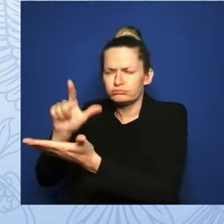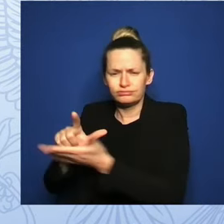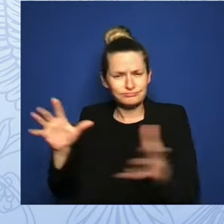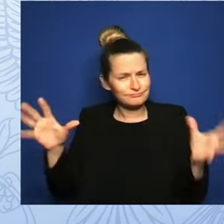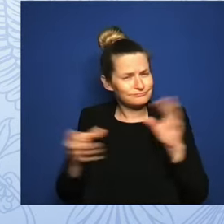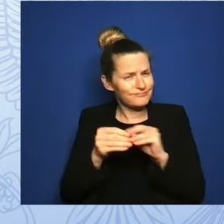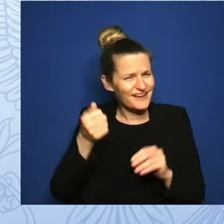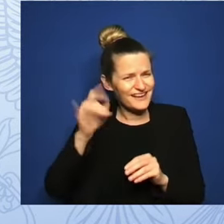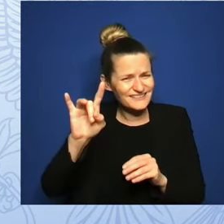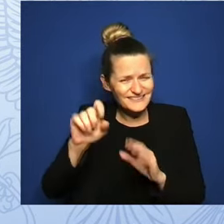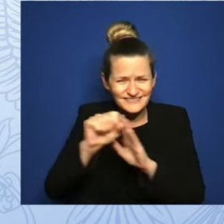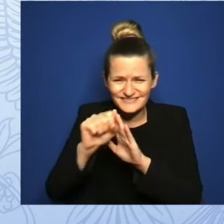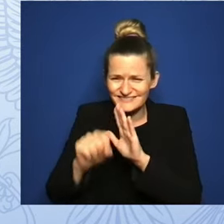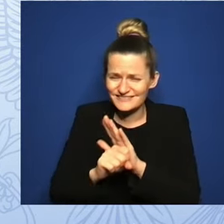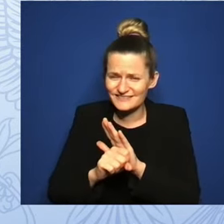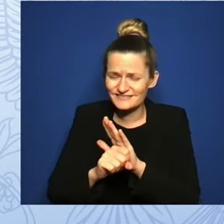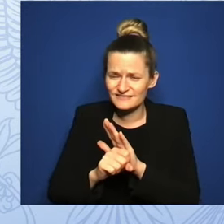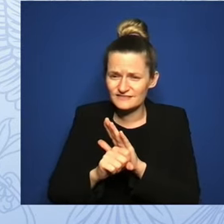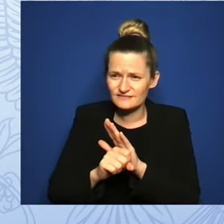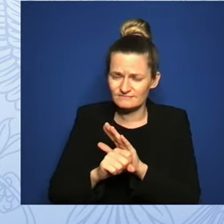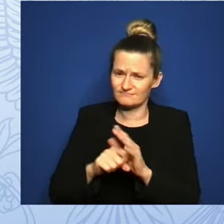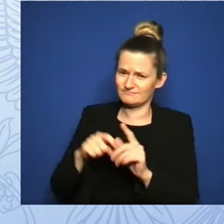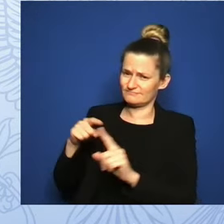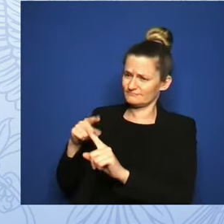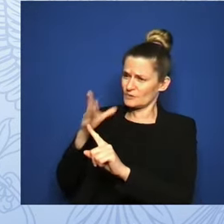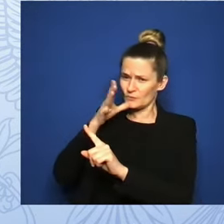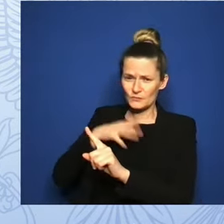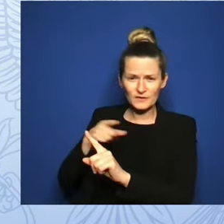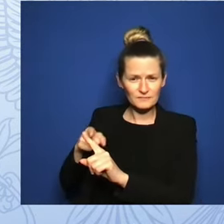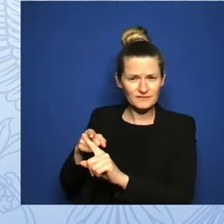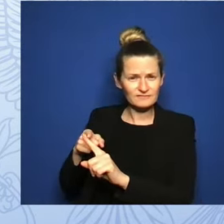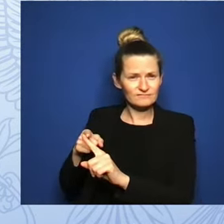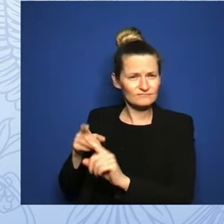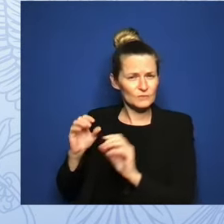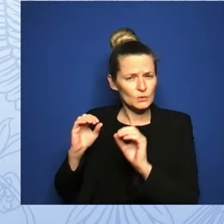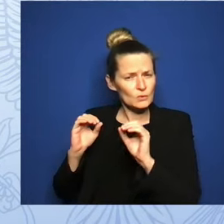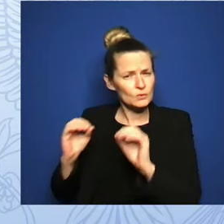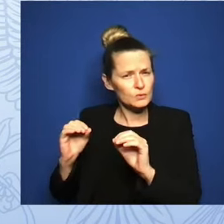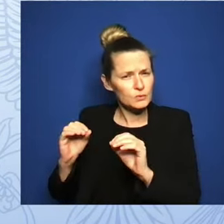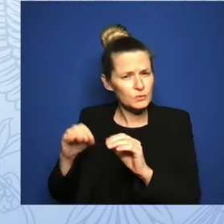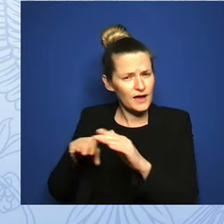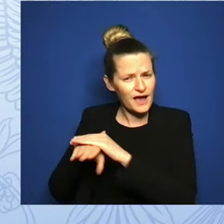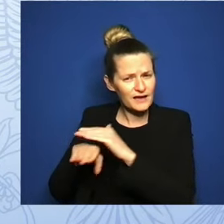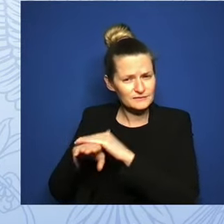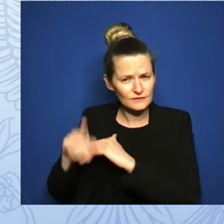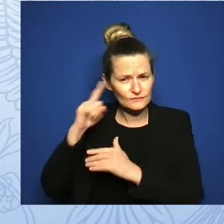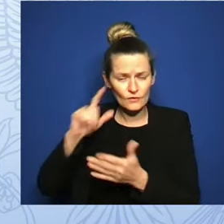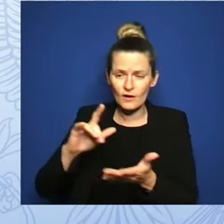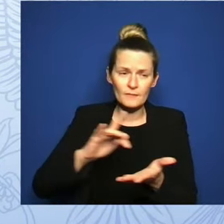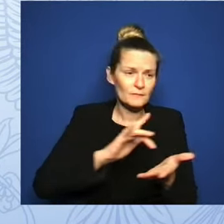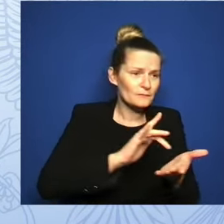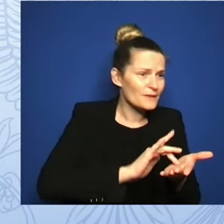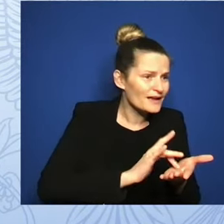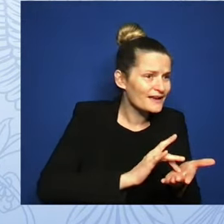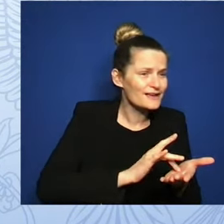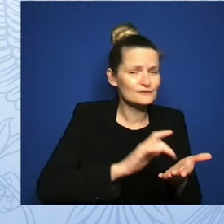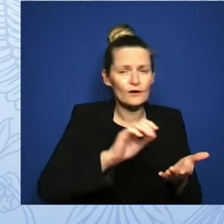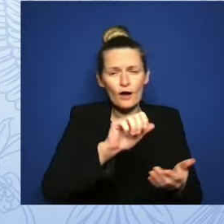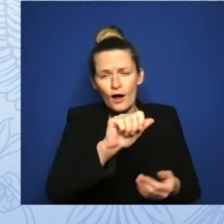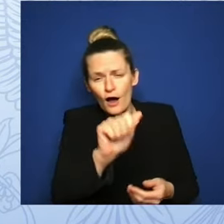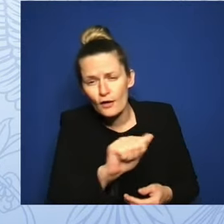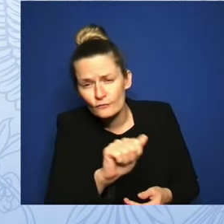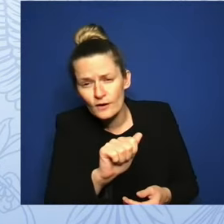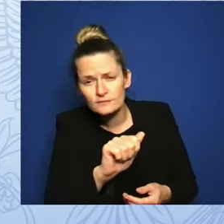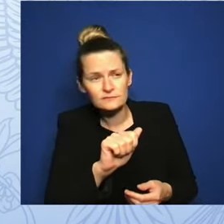being denied access to medications that treat arthritis and cancer, even when they aren't pregnant. And survivors